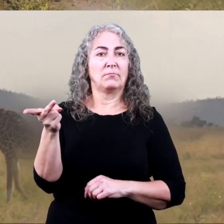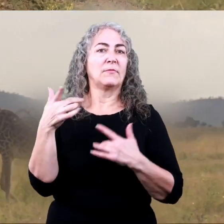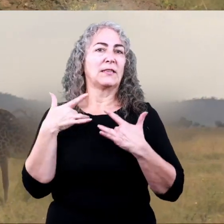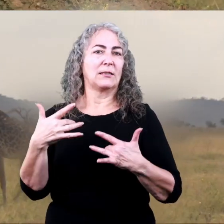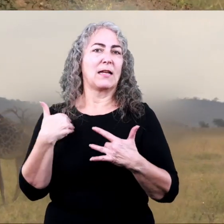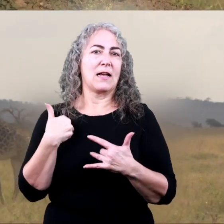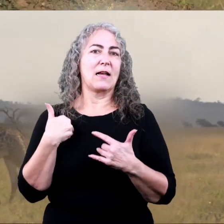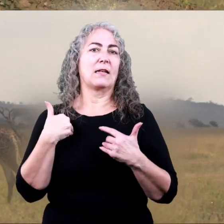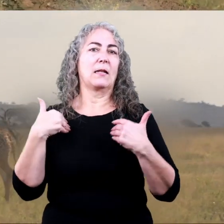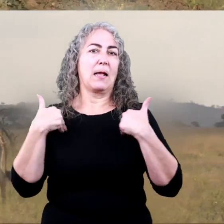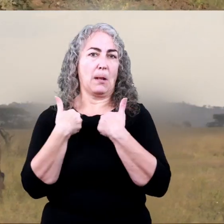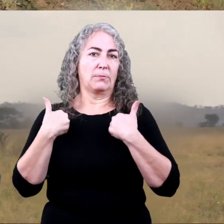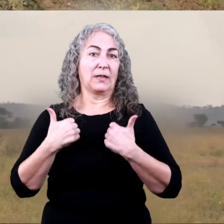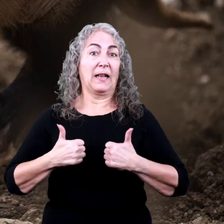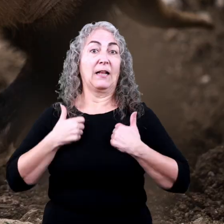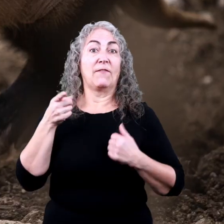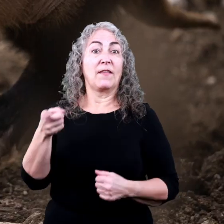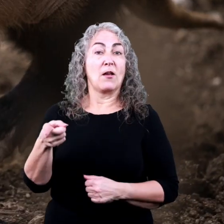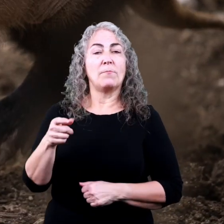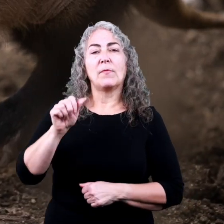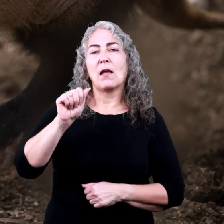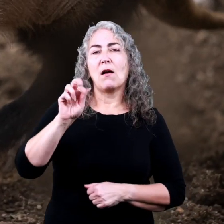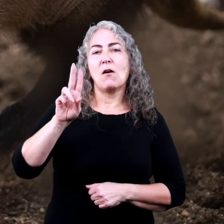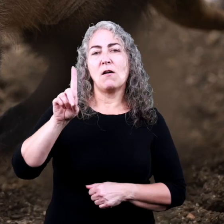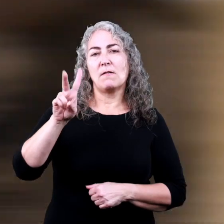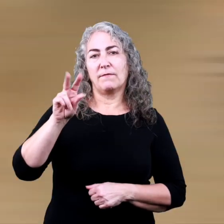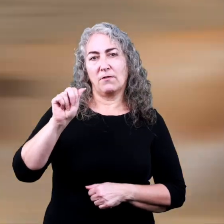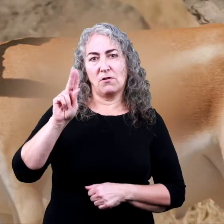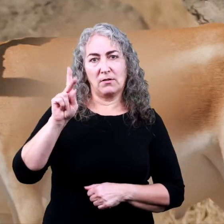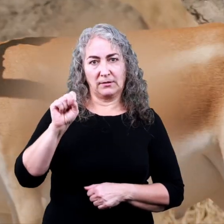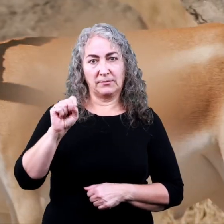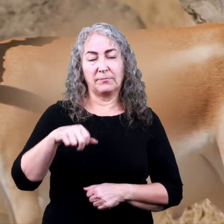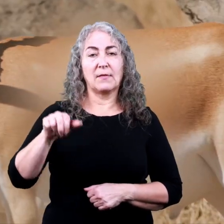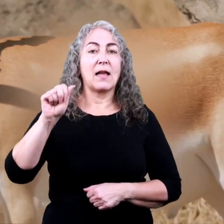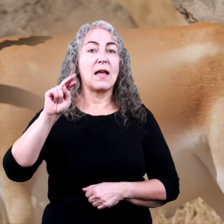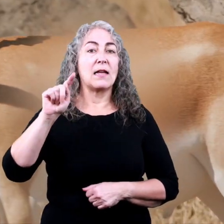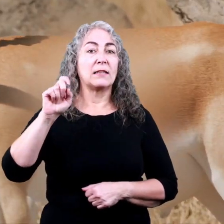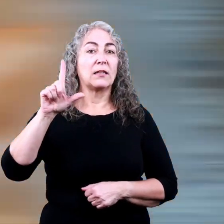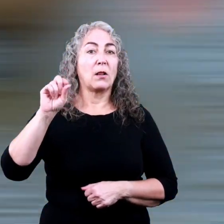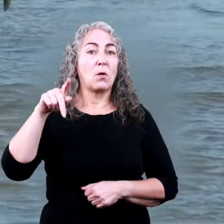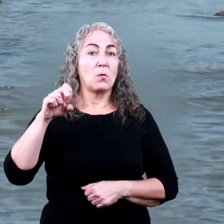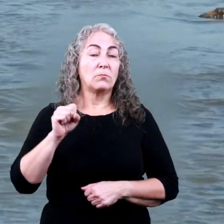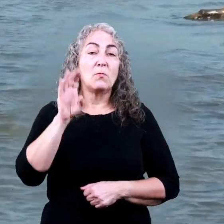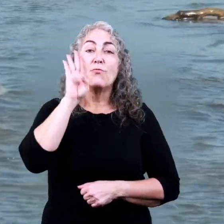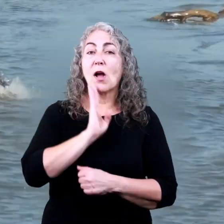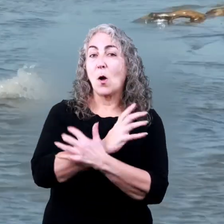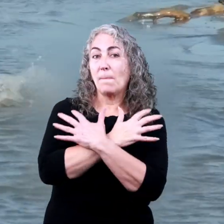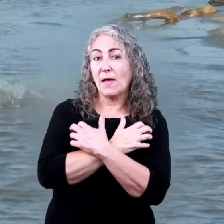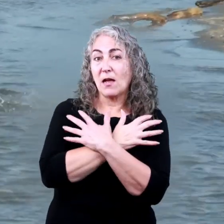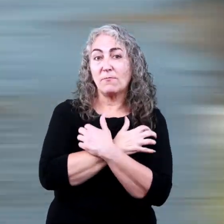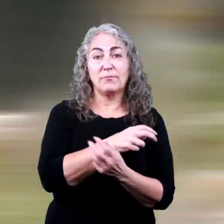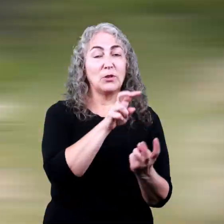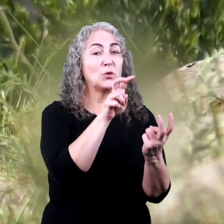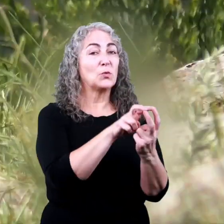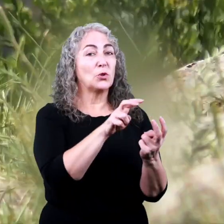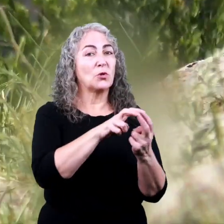Animals like aardvarks, antelope, brown bears,